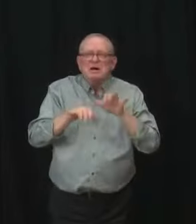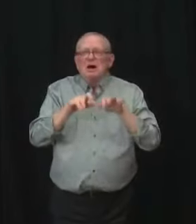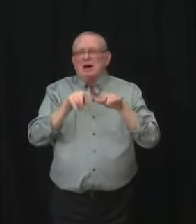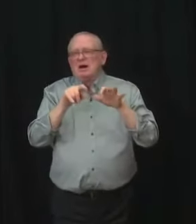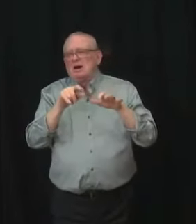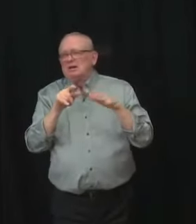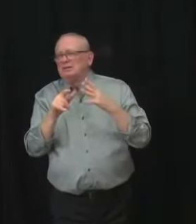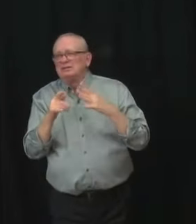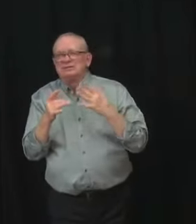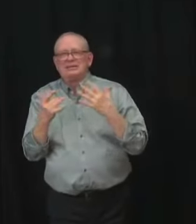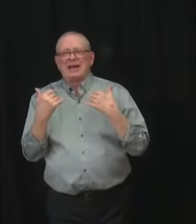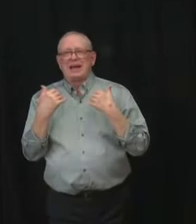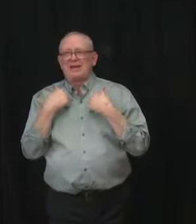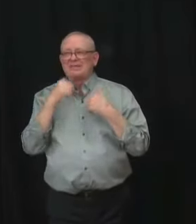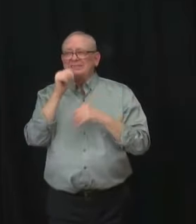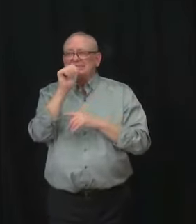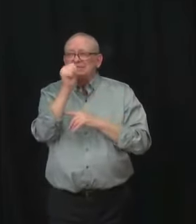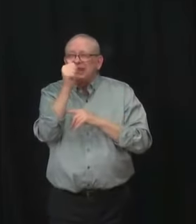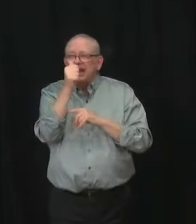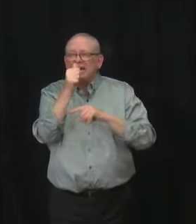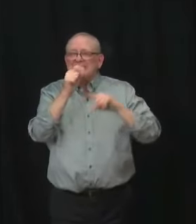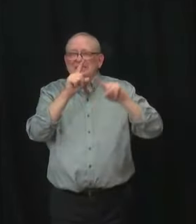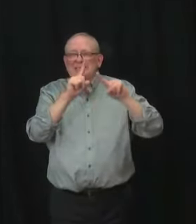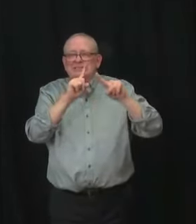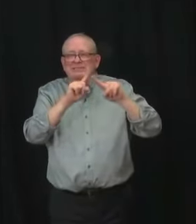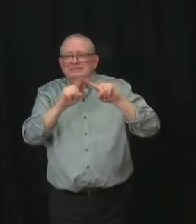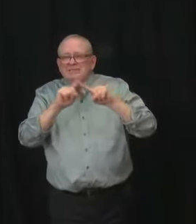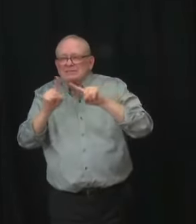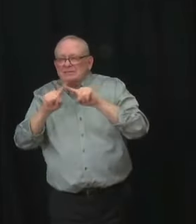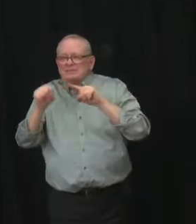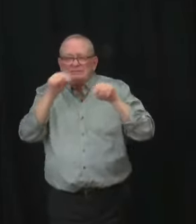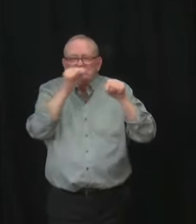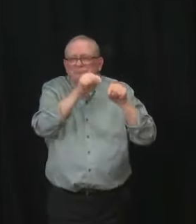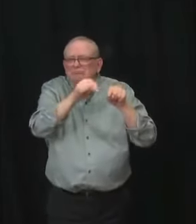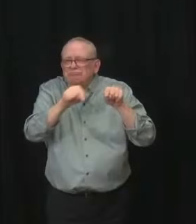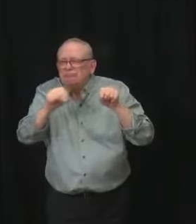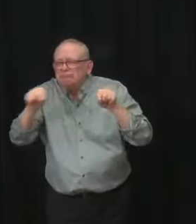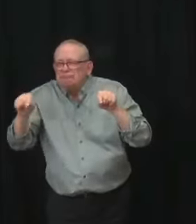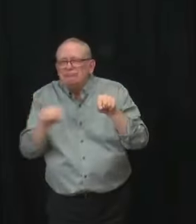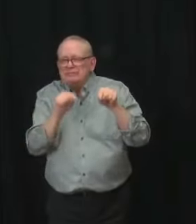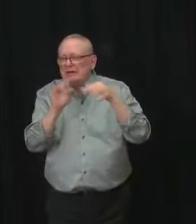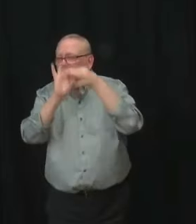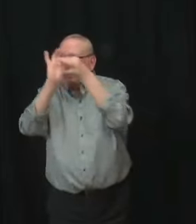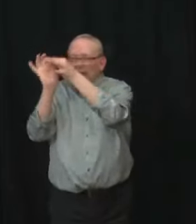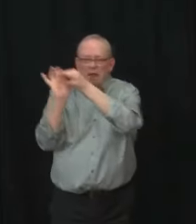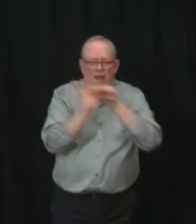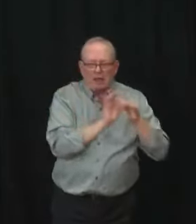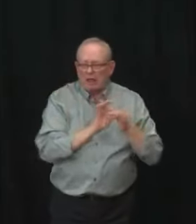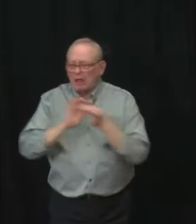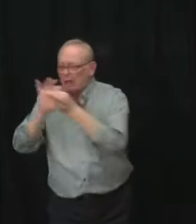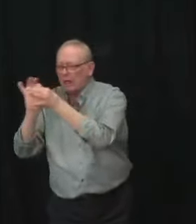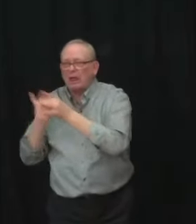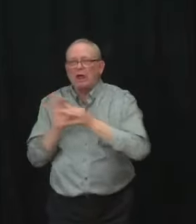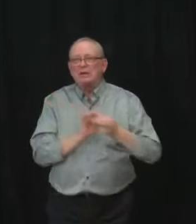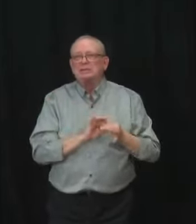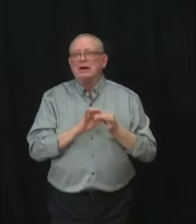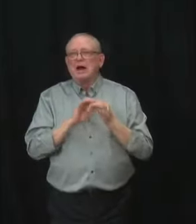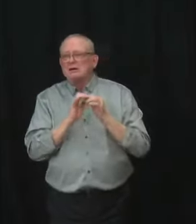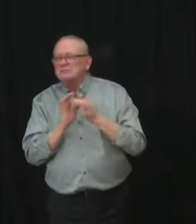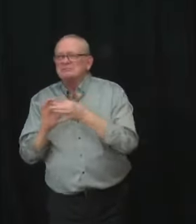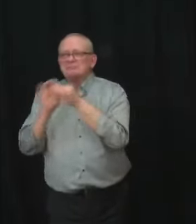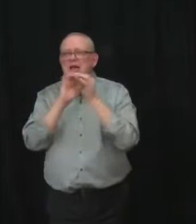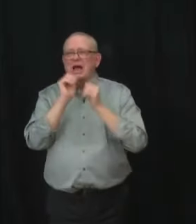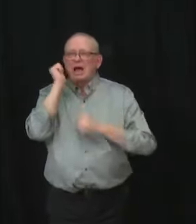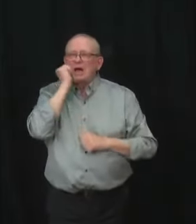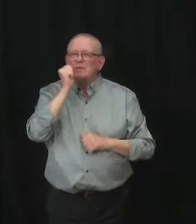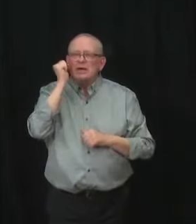on 10 different data systems with millions of different data points cross-referenced and quality checked every day. The